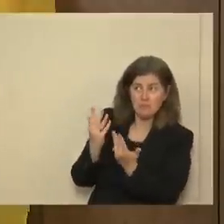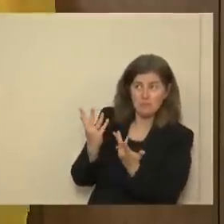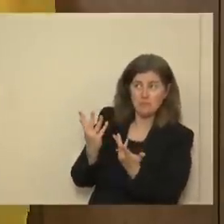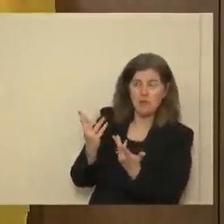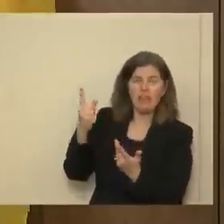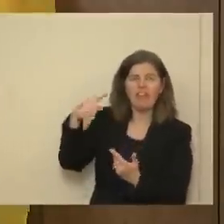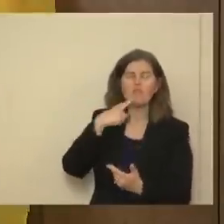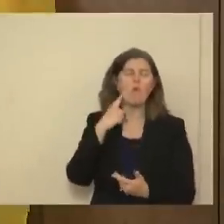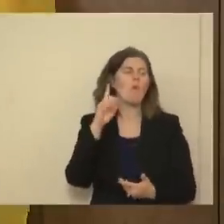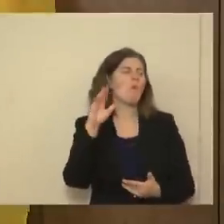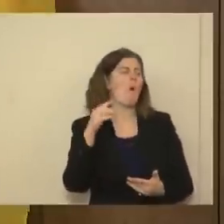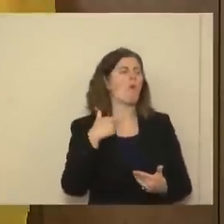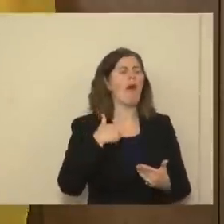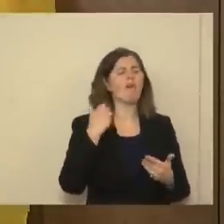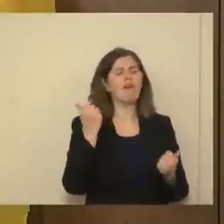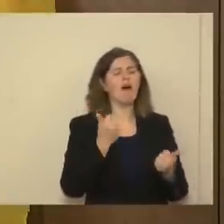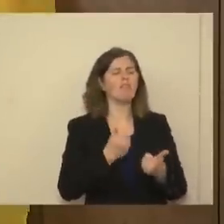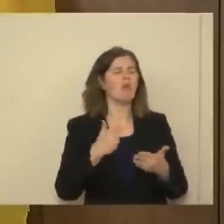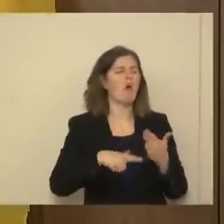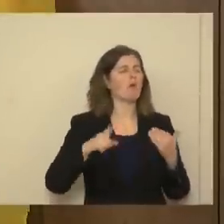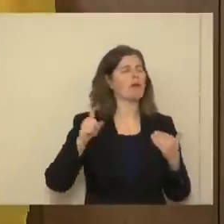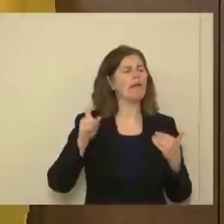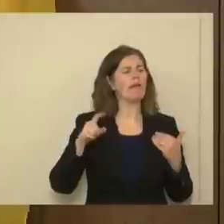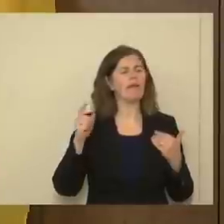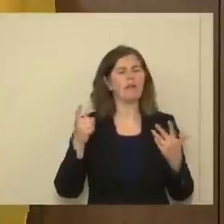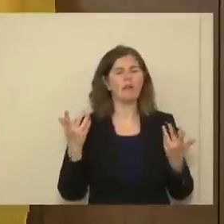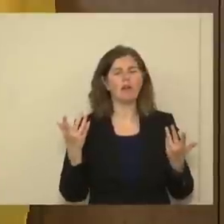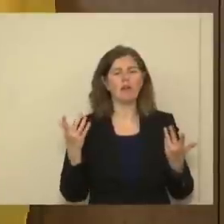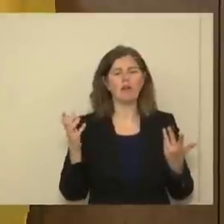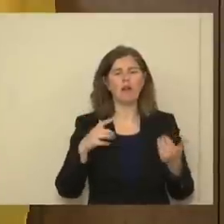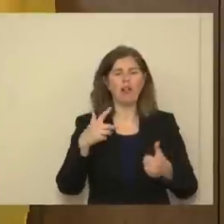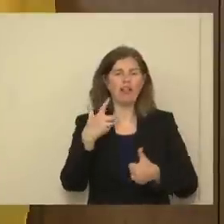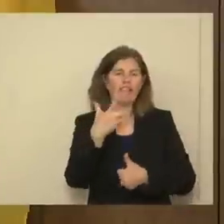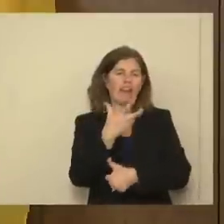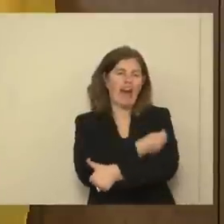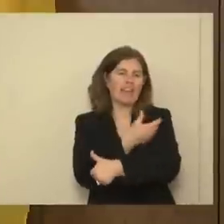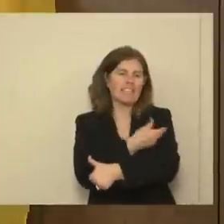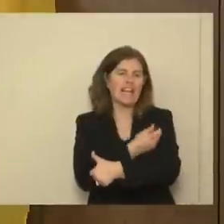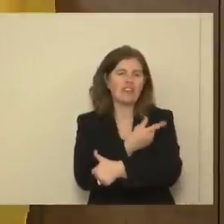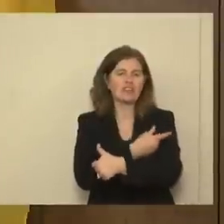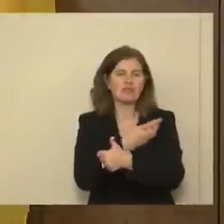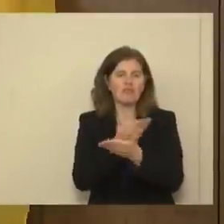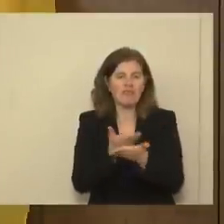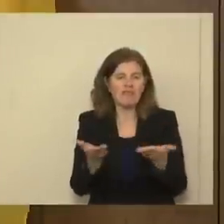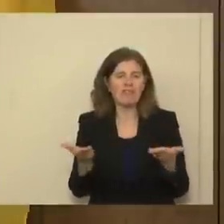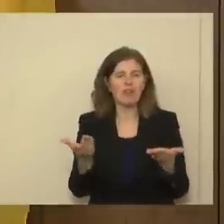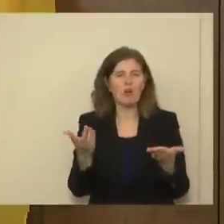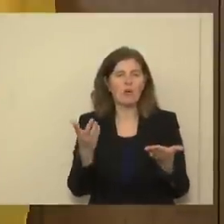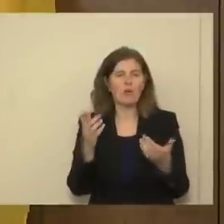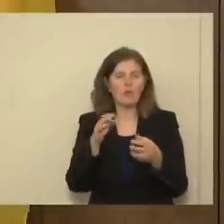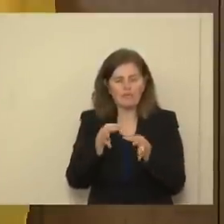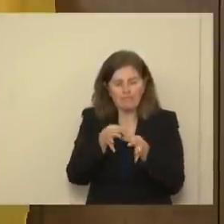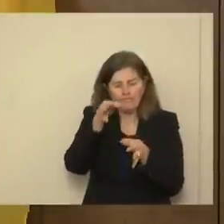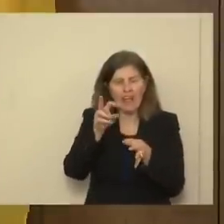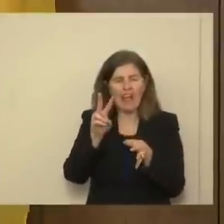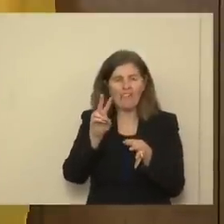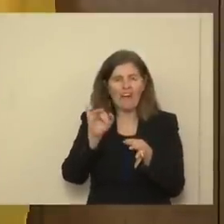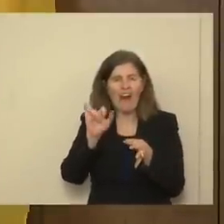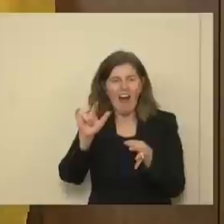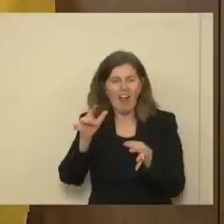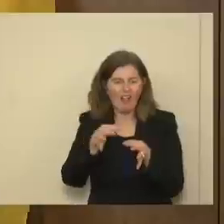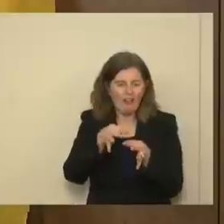said, look, we have all the things that we need, right, the vaccination commodity, right, the needle in the vial, and